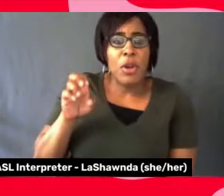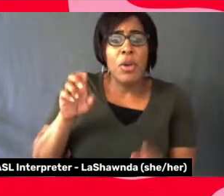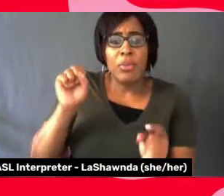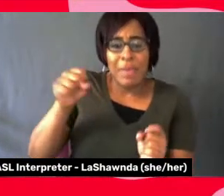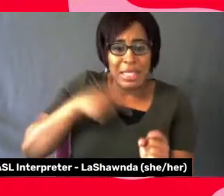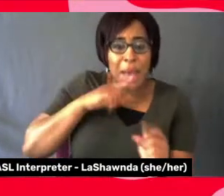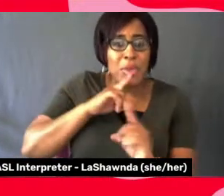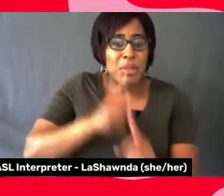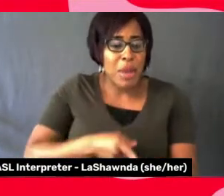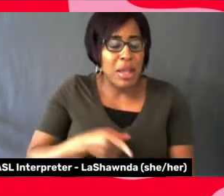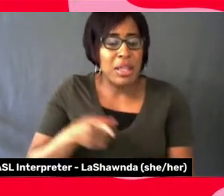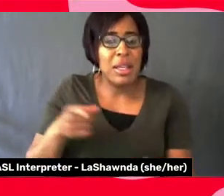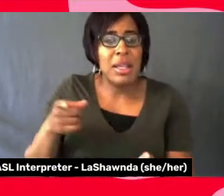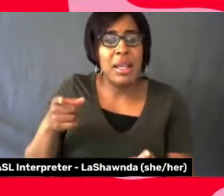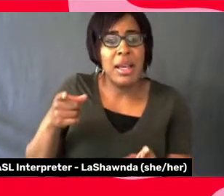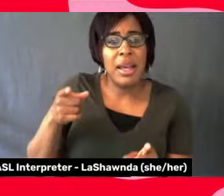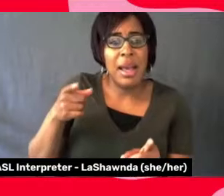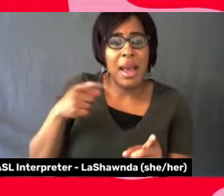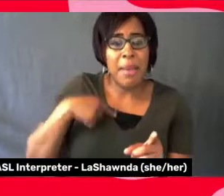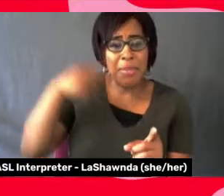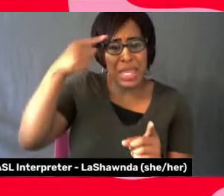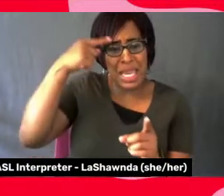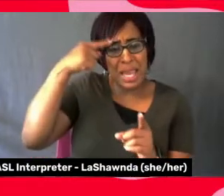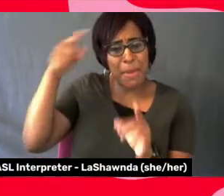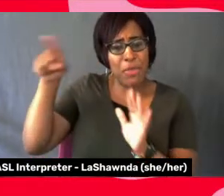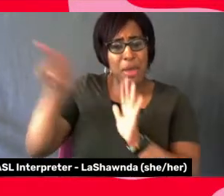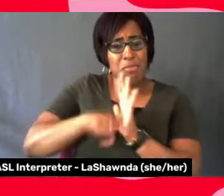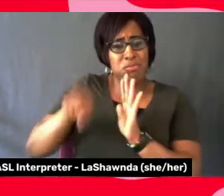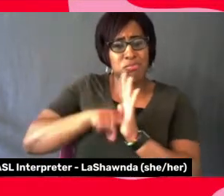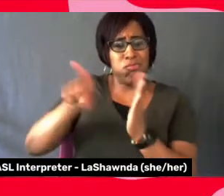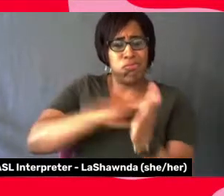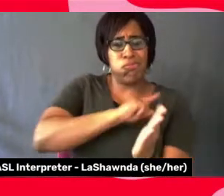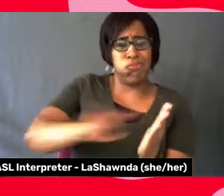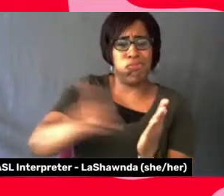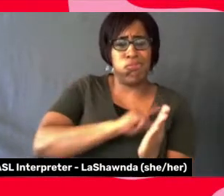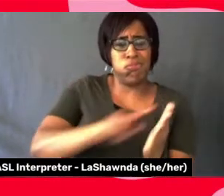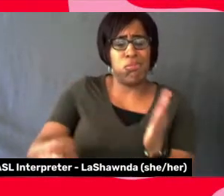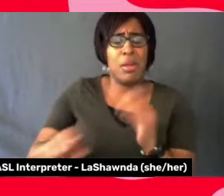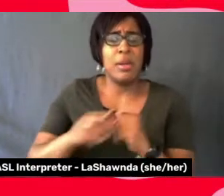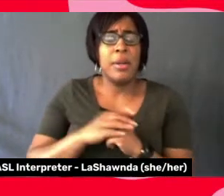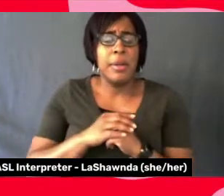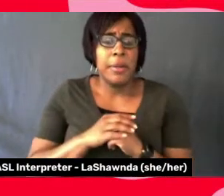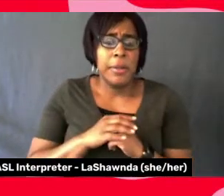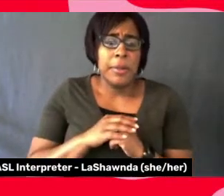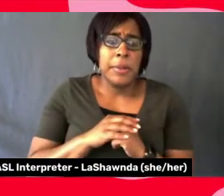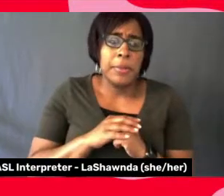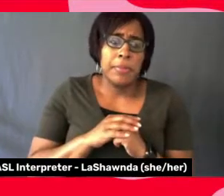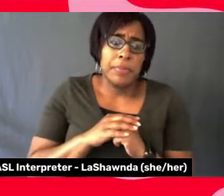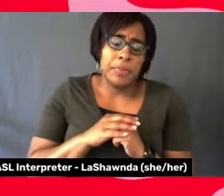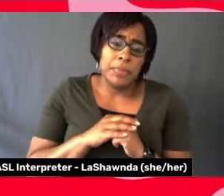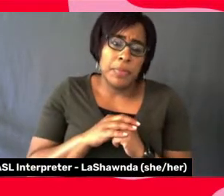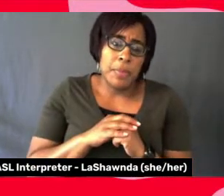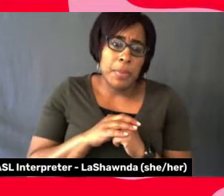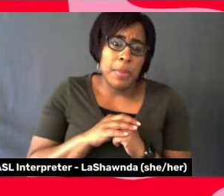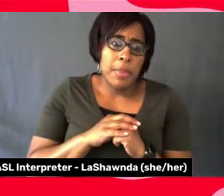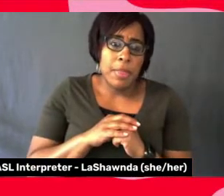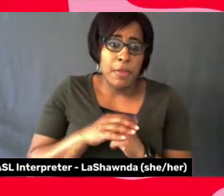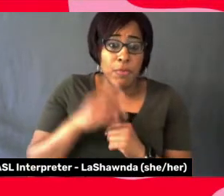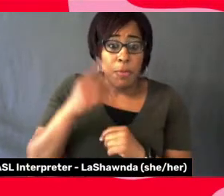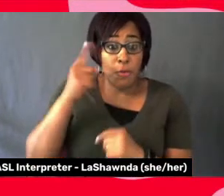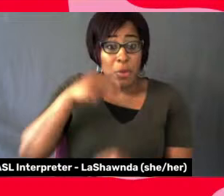Um, I'm thinking about this backlash thing is that that was one of the hardest things I think to overcome